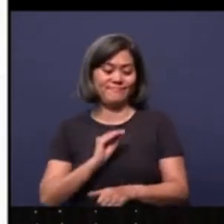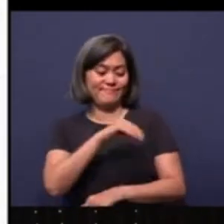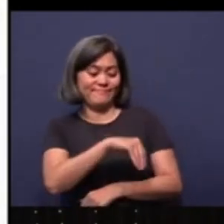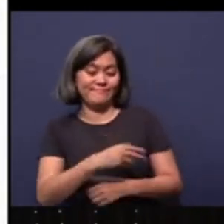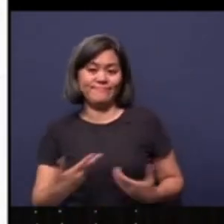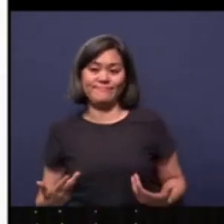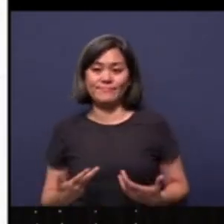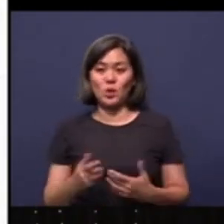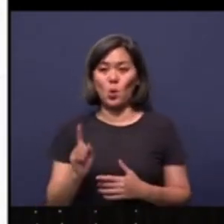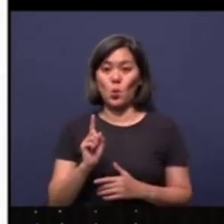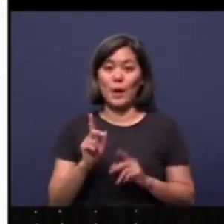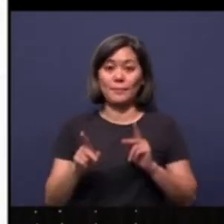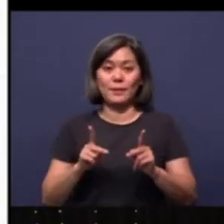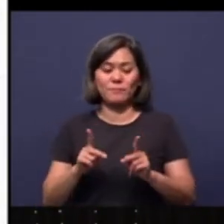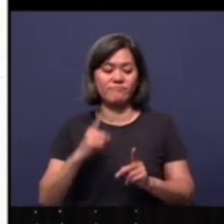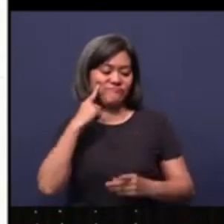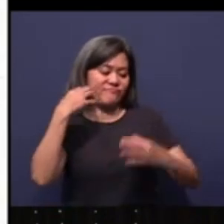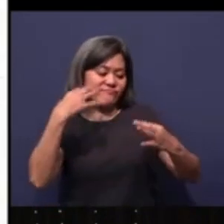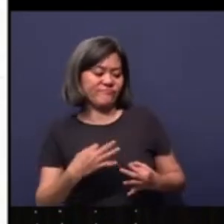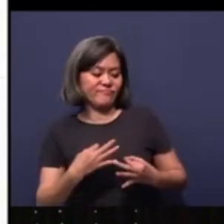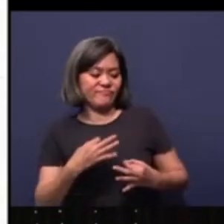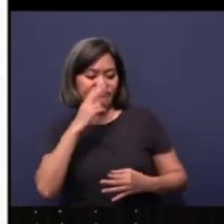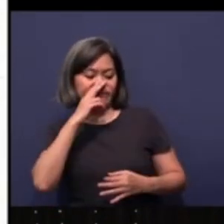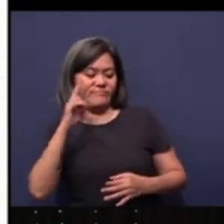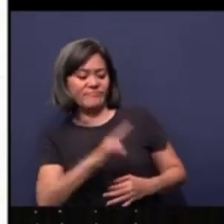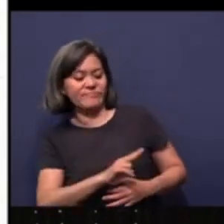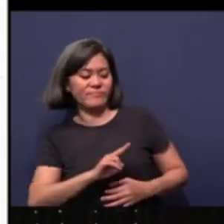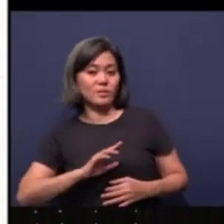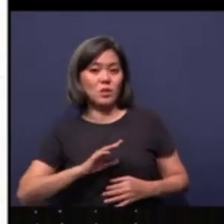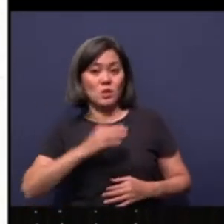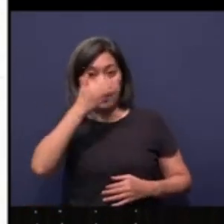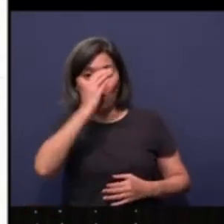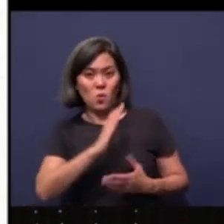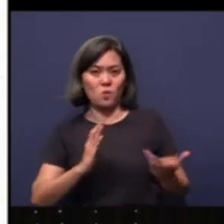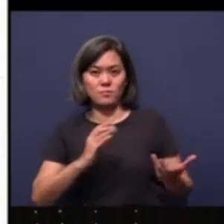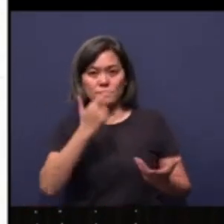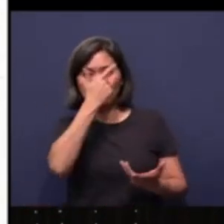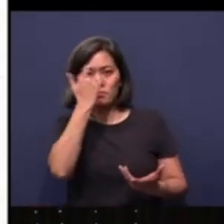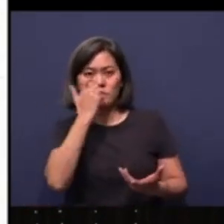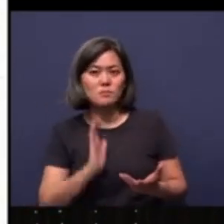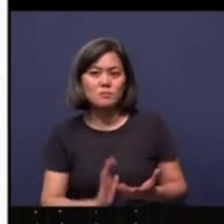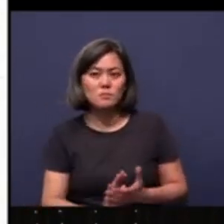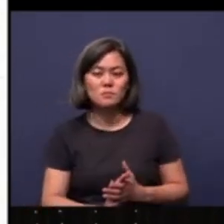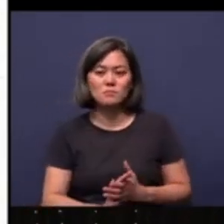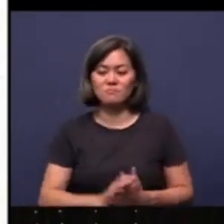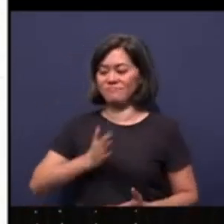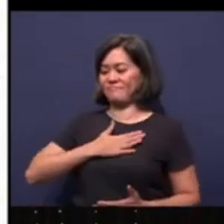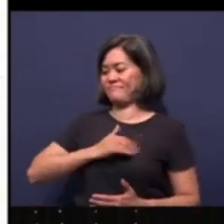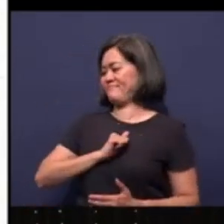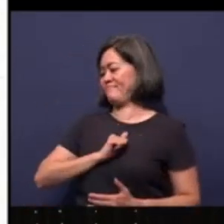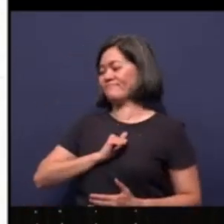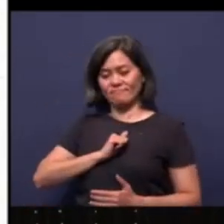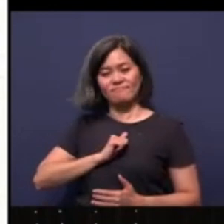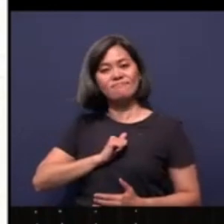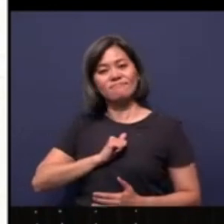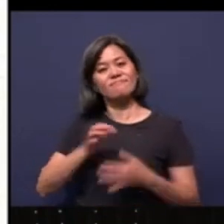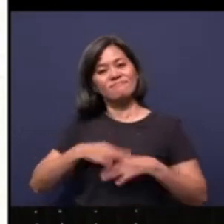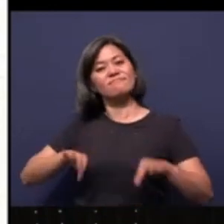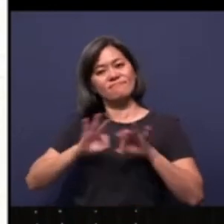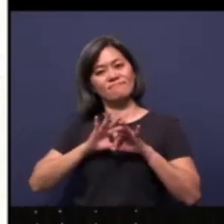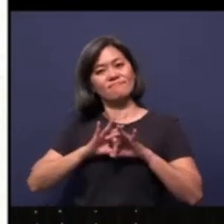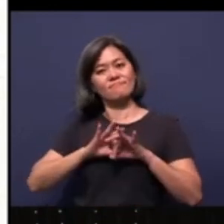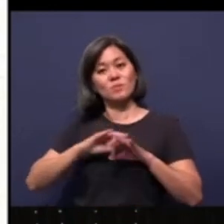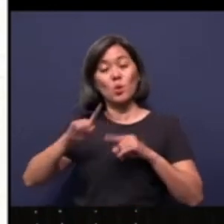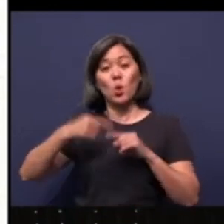where people choose to neglect their God because myself is important when